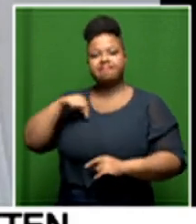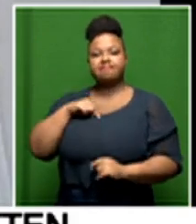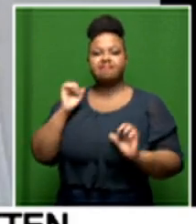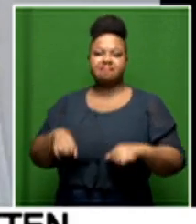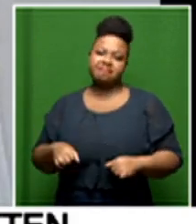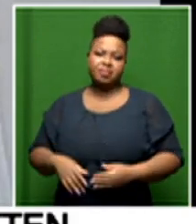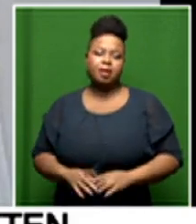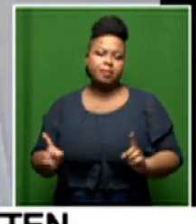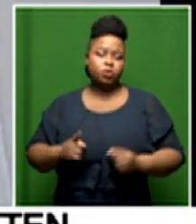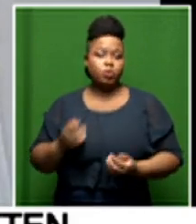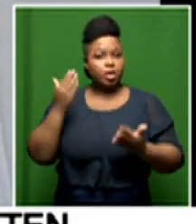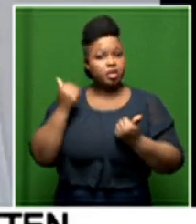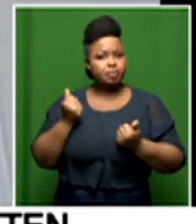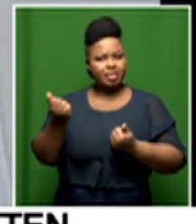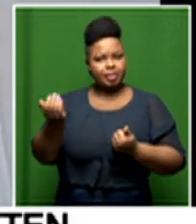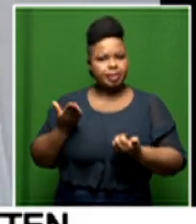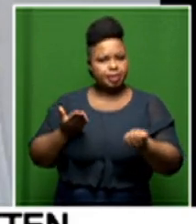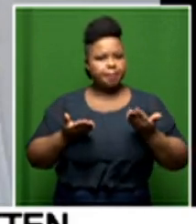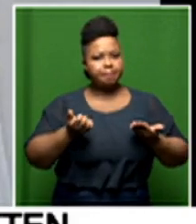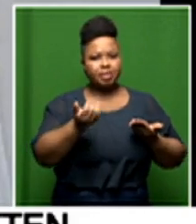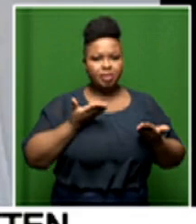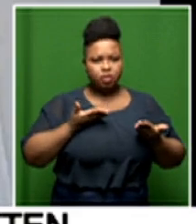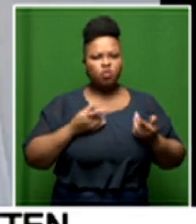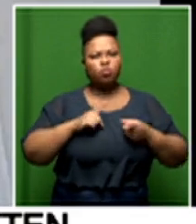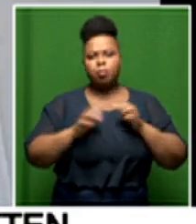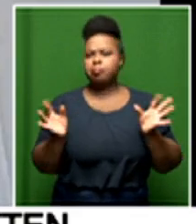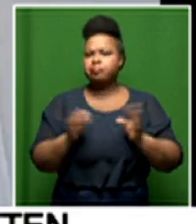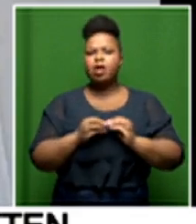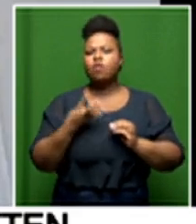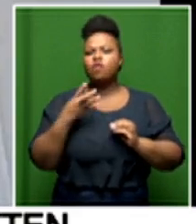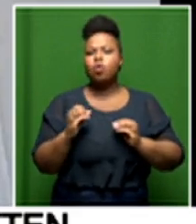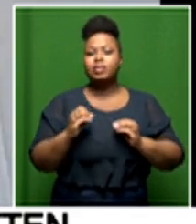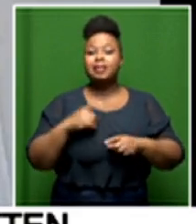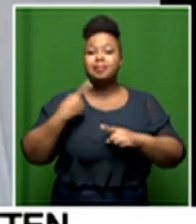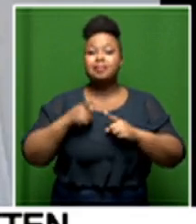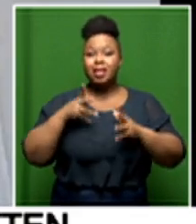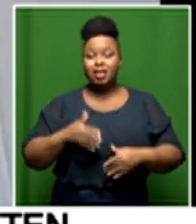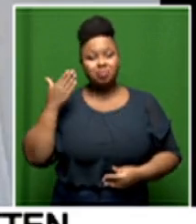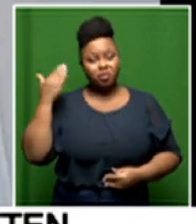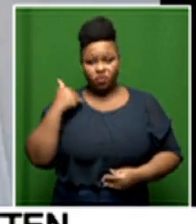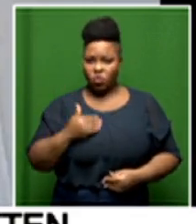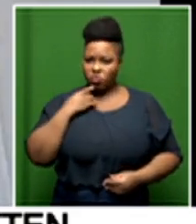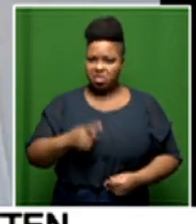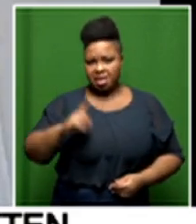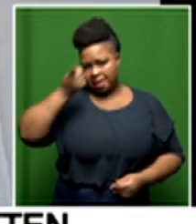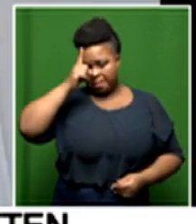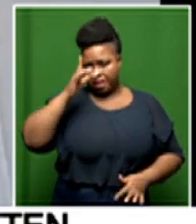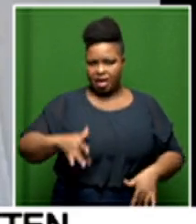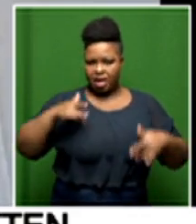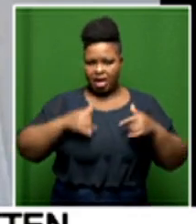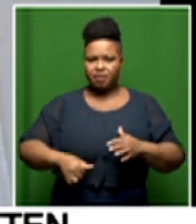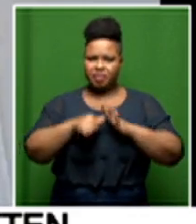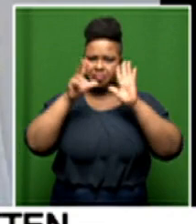are expecting submissions for from the 40 players um who you know obviously have themselves the black lives matter